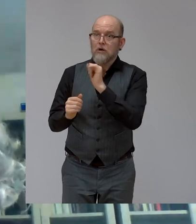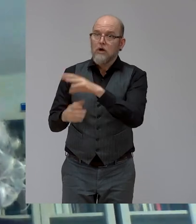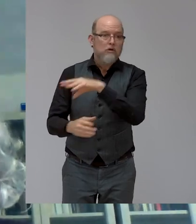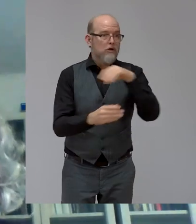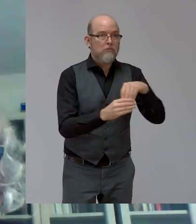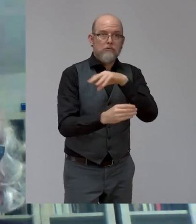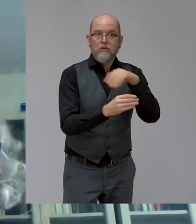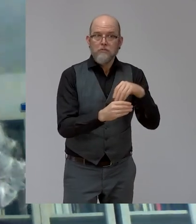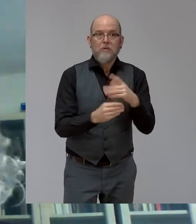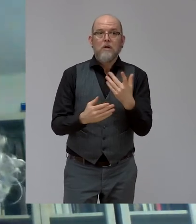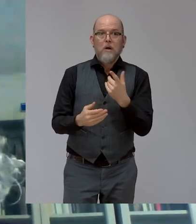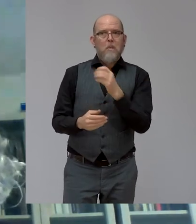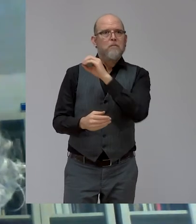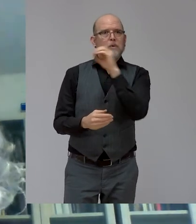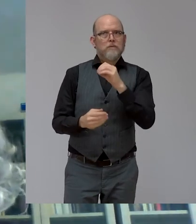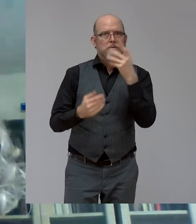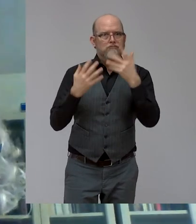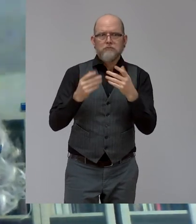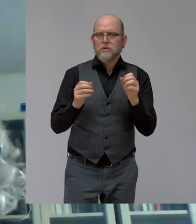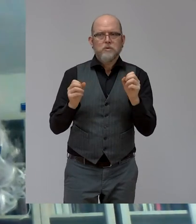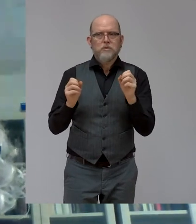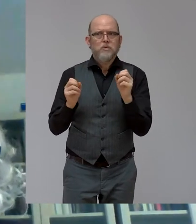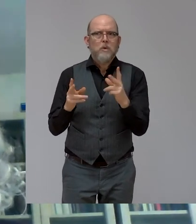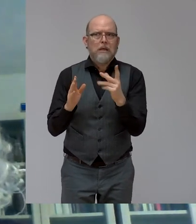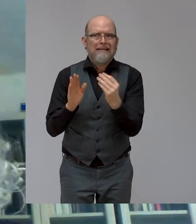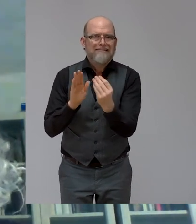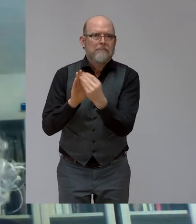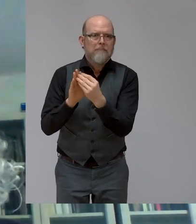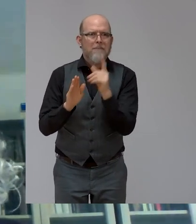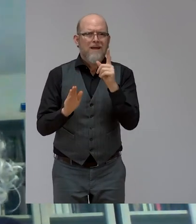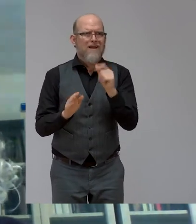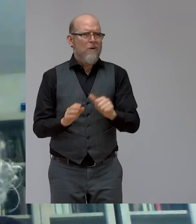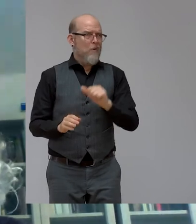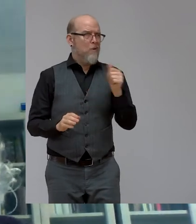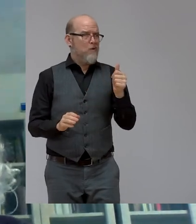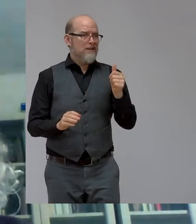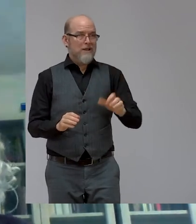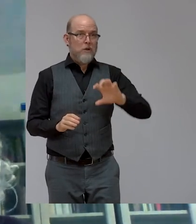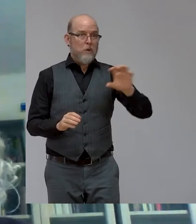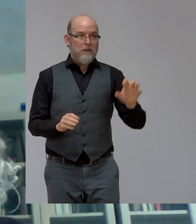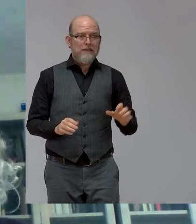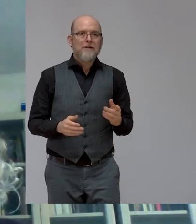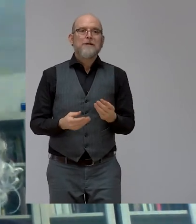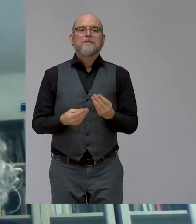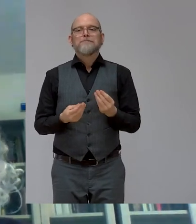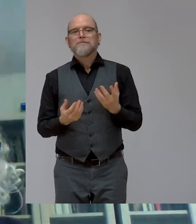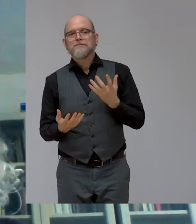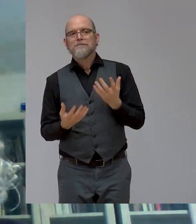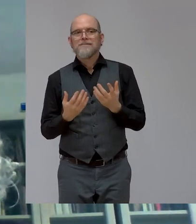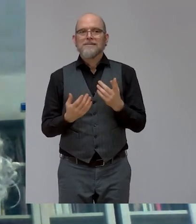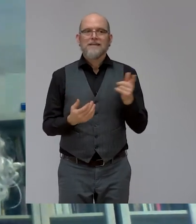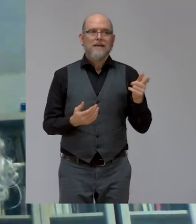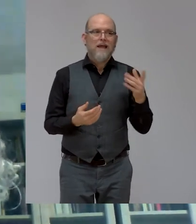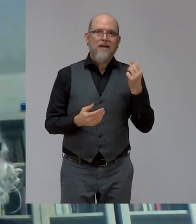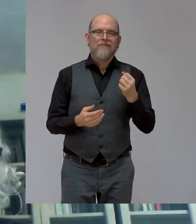their quota obligation. Now, if that same company works in a context where you have anti-discrimination legislation, but no